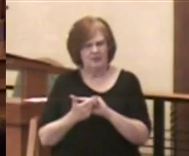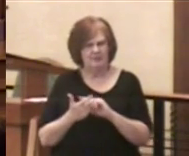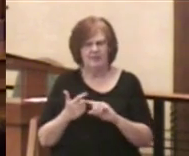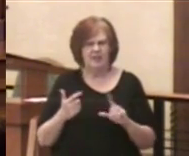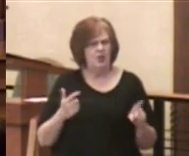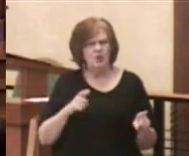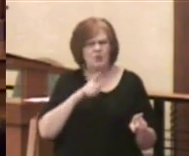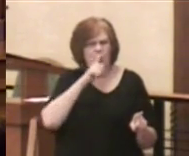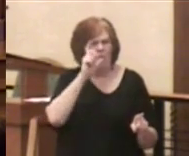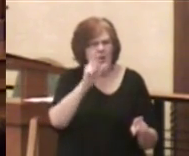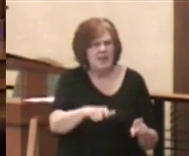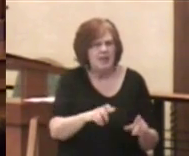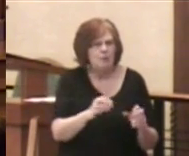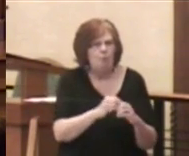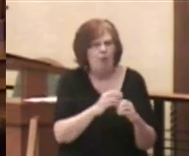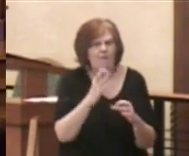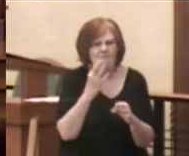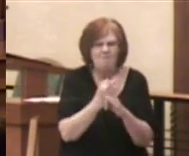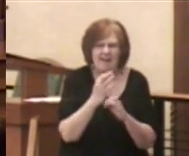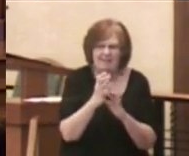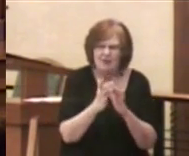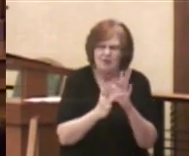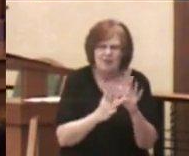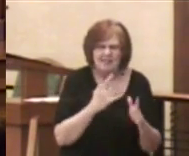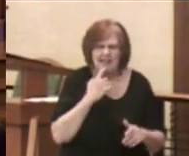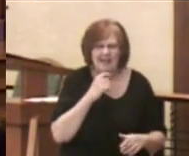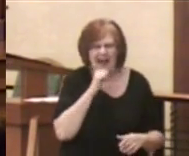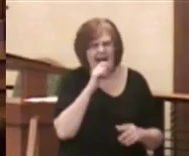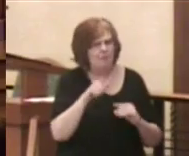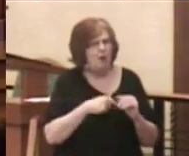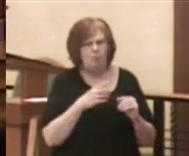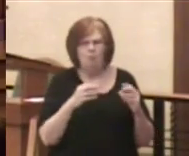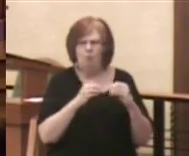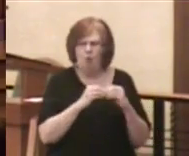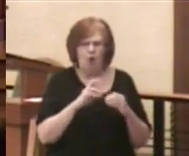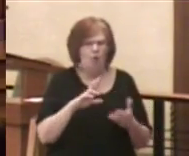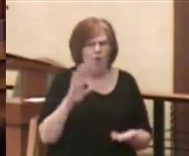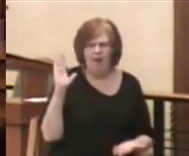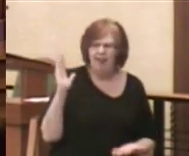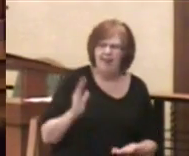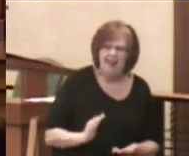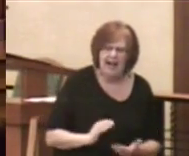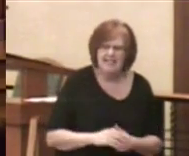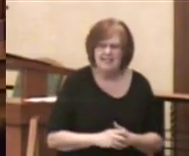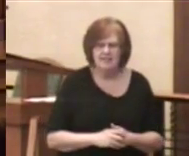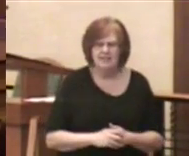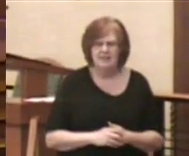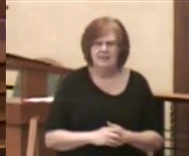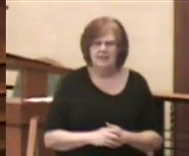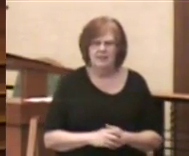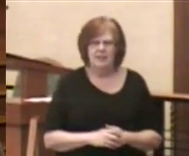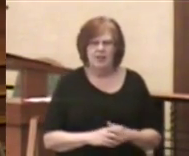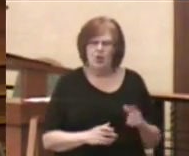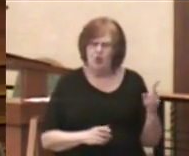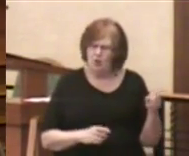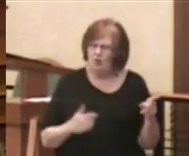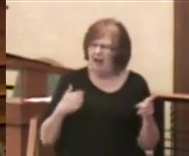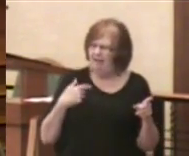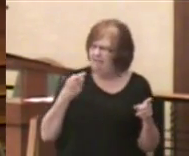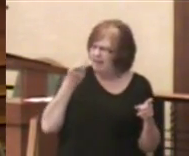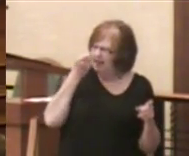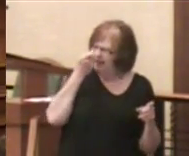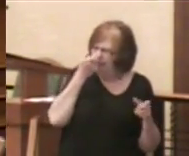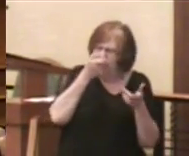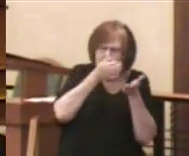faith, Jesus says. Faith isn't about more or less. You have this kernel, this